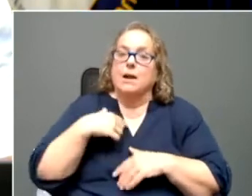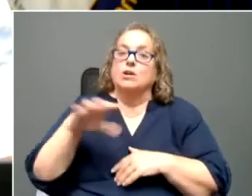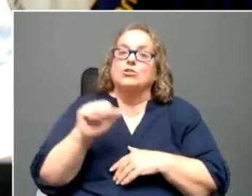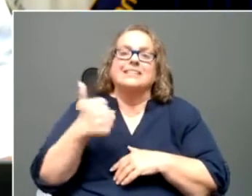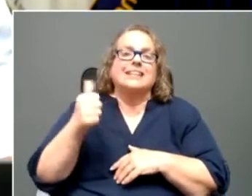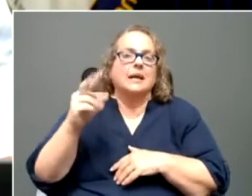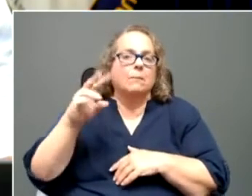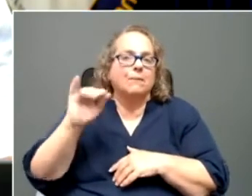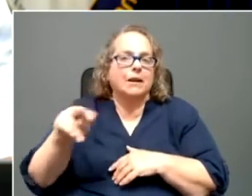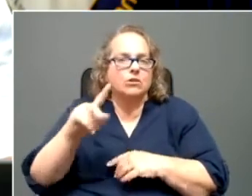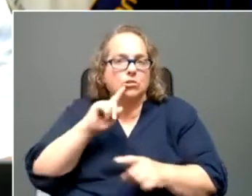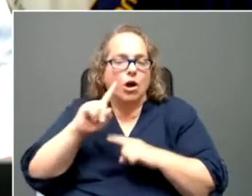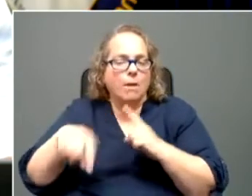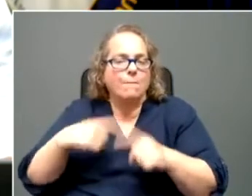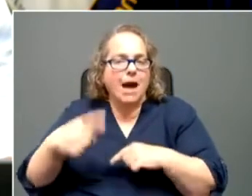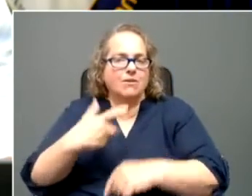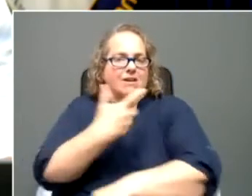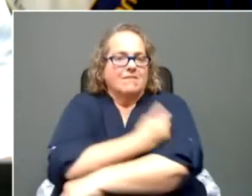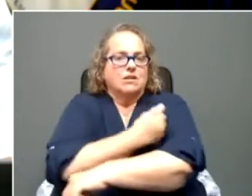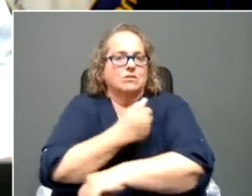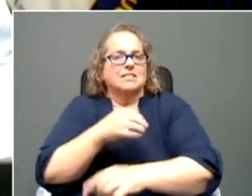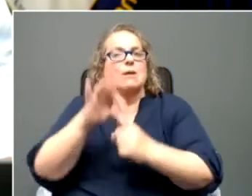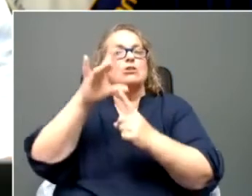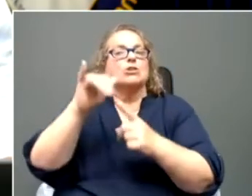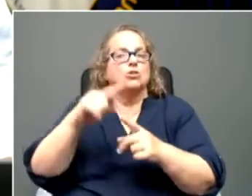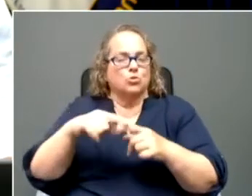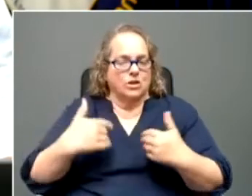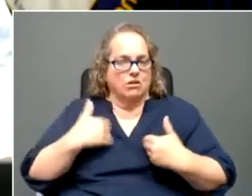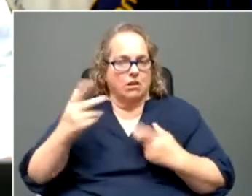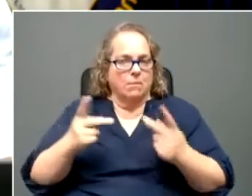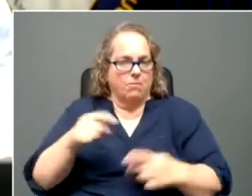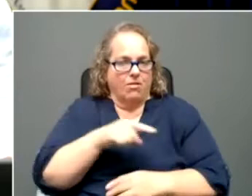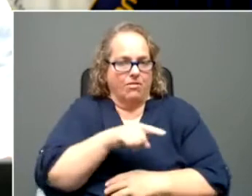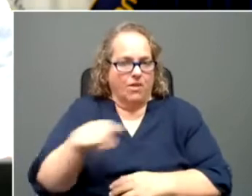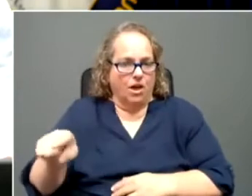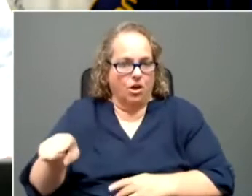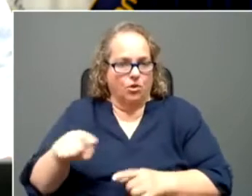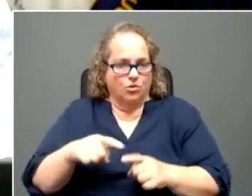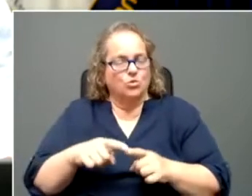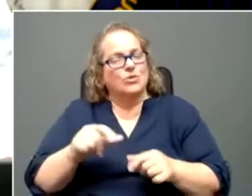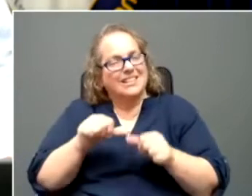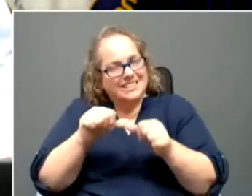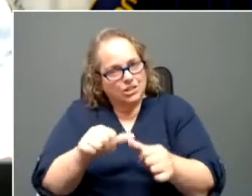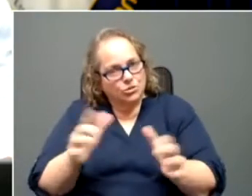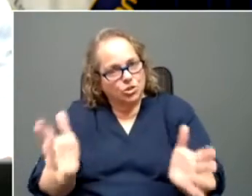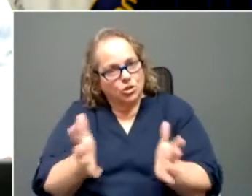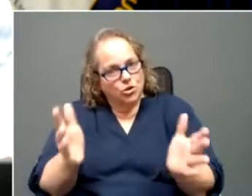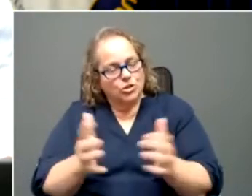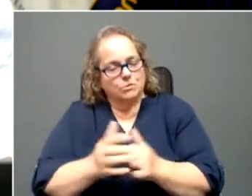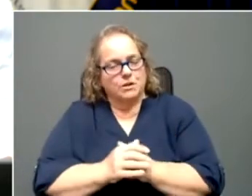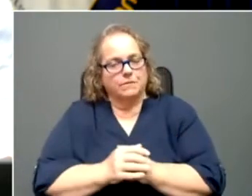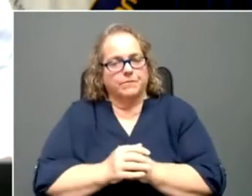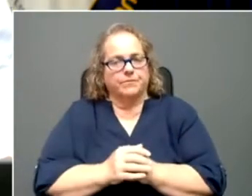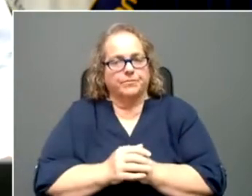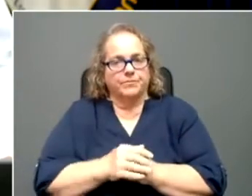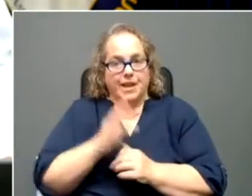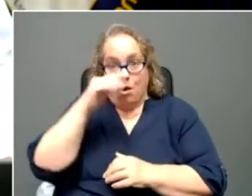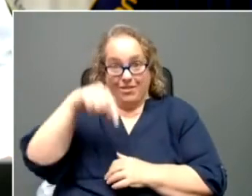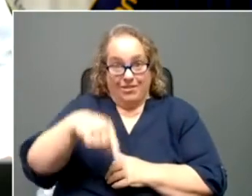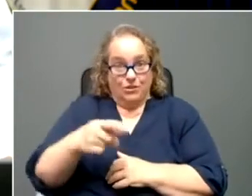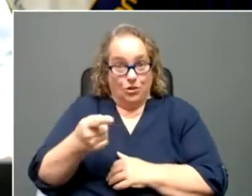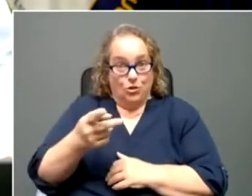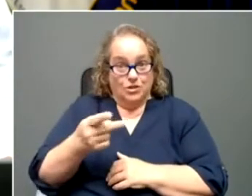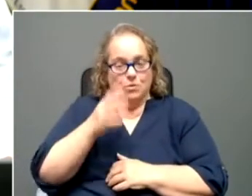to the younger people that were there, uh, again, to continue on encouragement. Again, I hope this Thursday that we will have